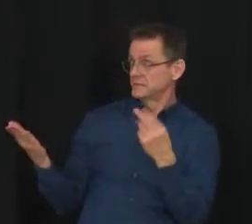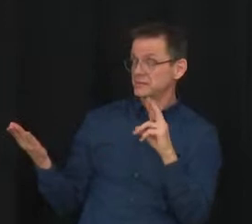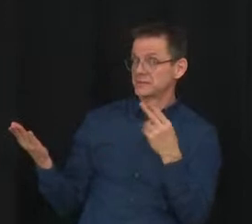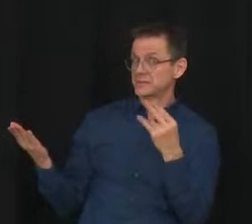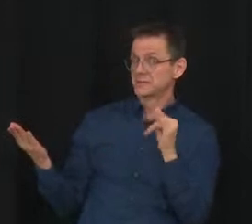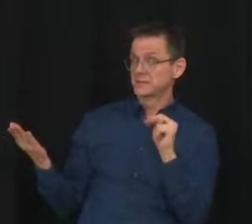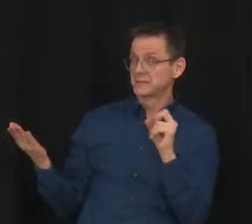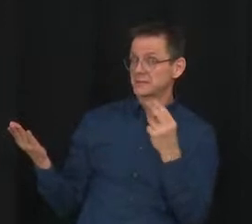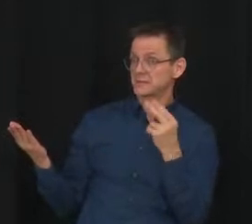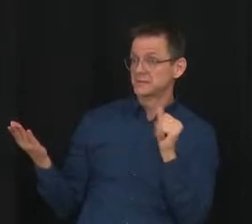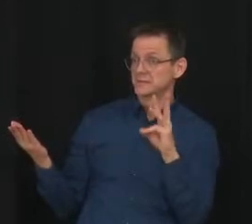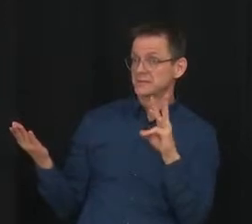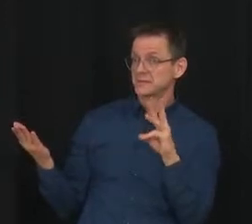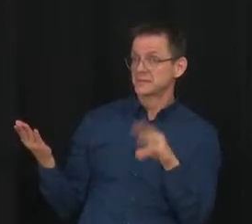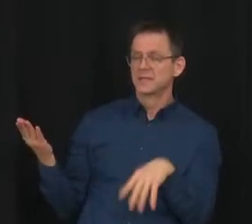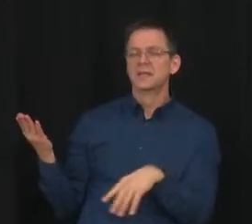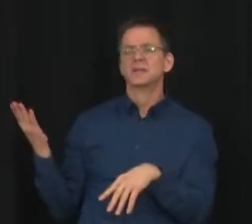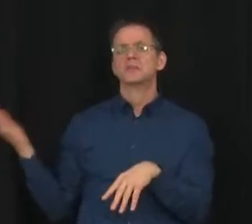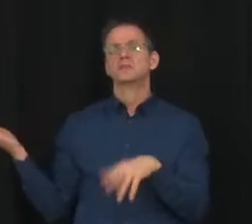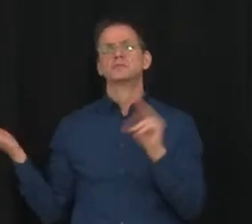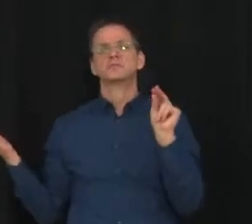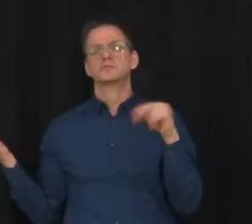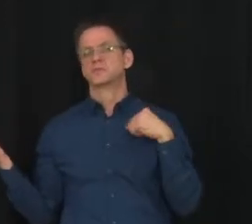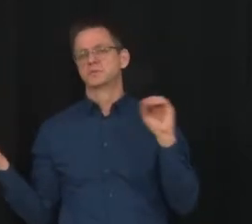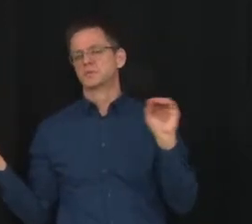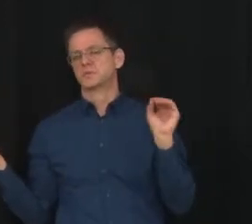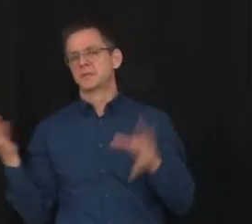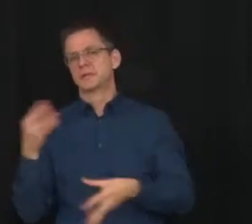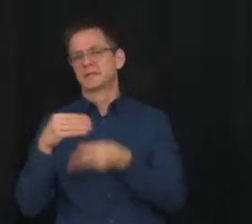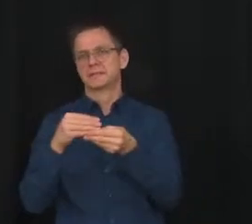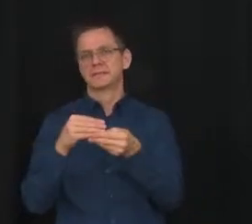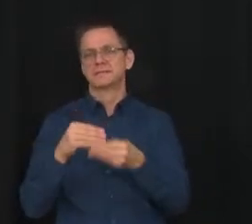She's not indicating that there's anything further she'd like to add.